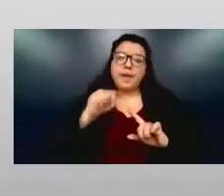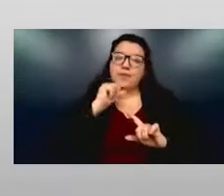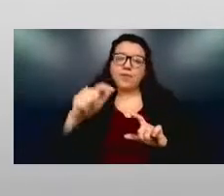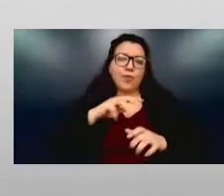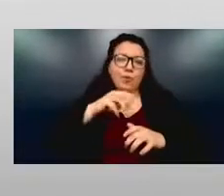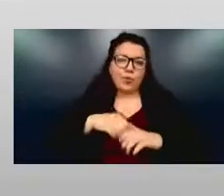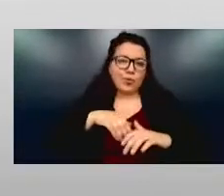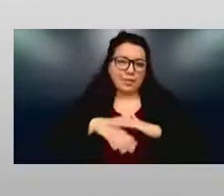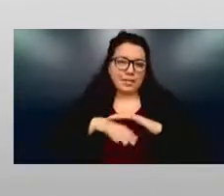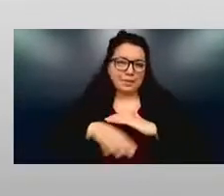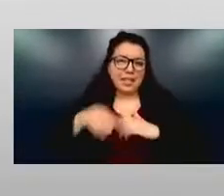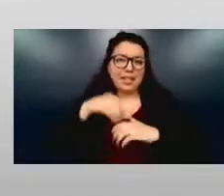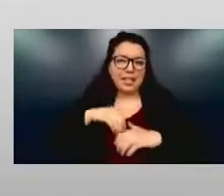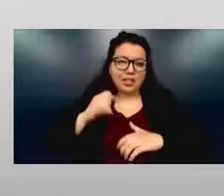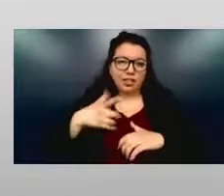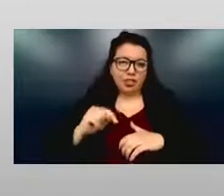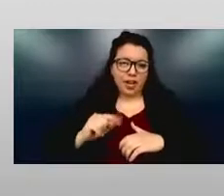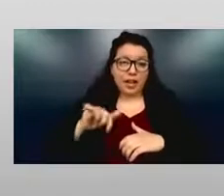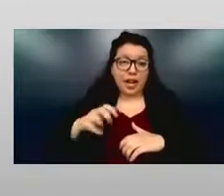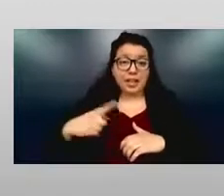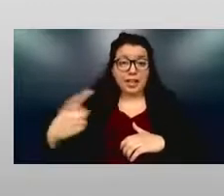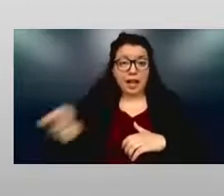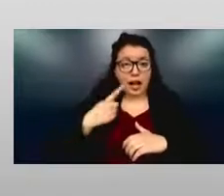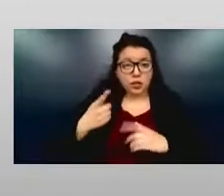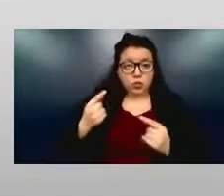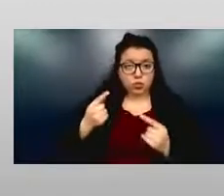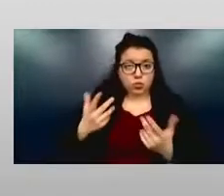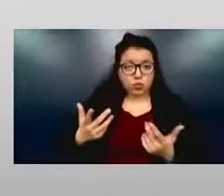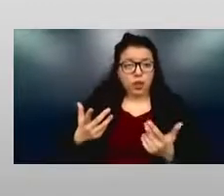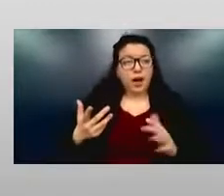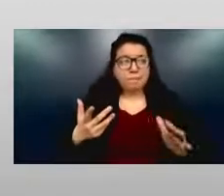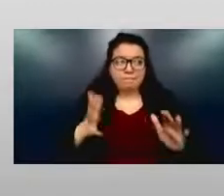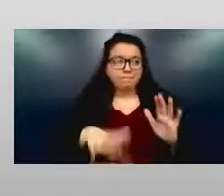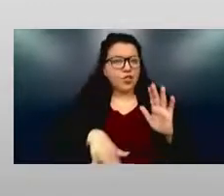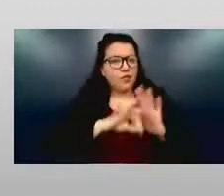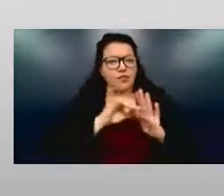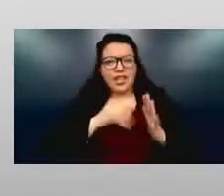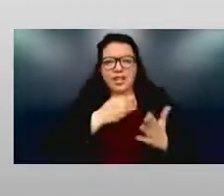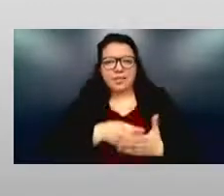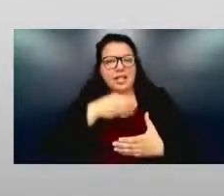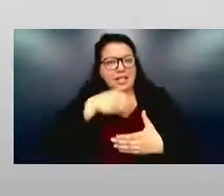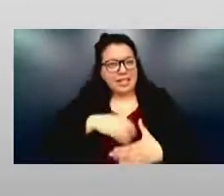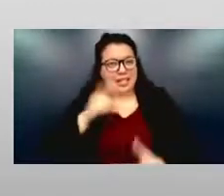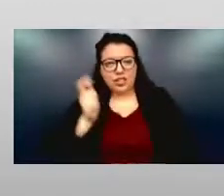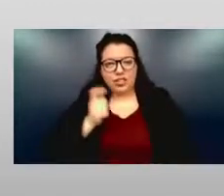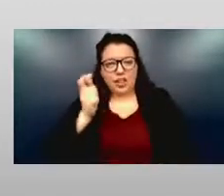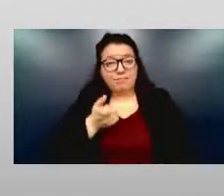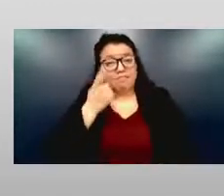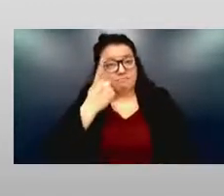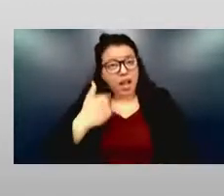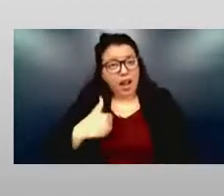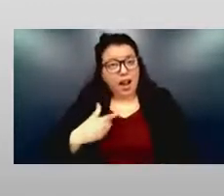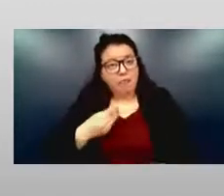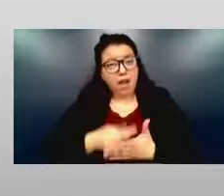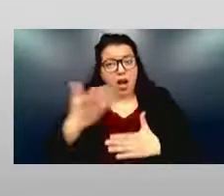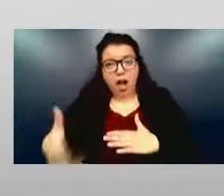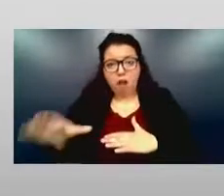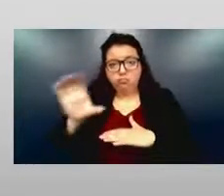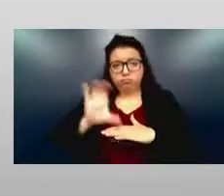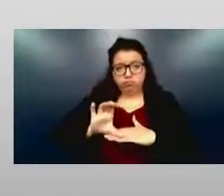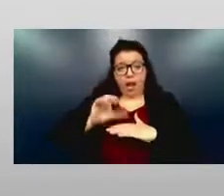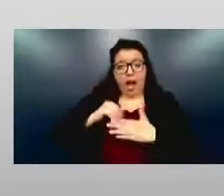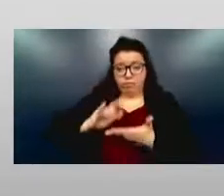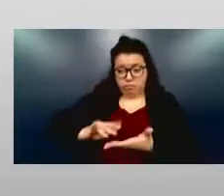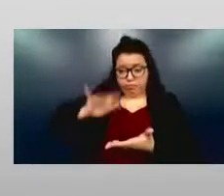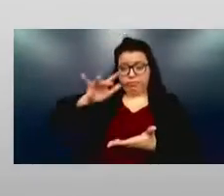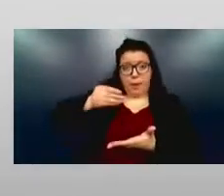and say, well, what can I do? You find the money somewhere else in your grant. It's like we get a pile of money. get a lot of grants. There's a pile of money there.